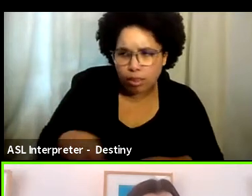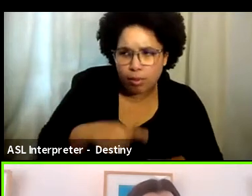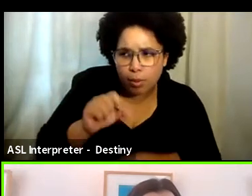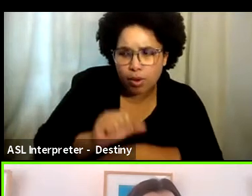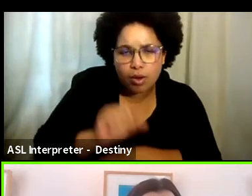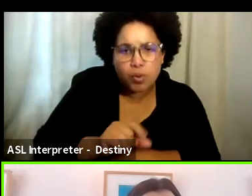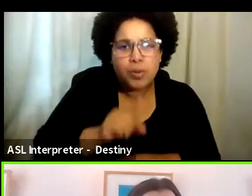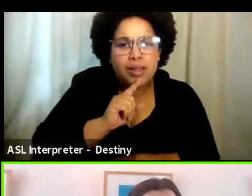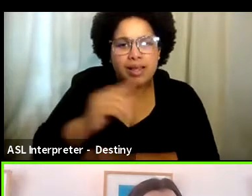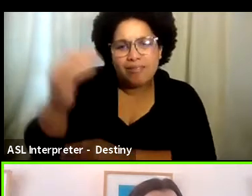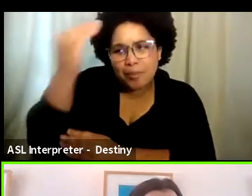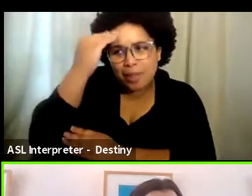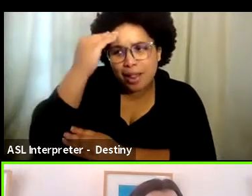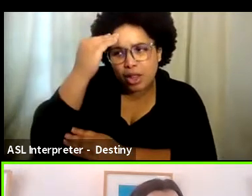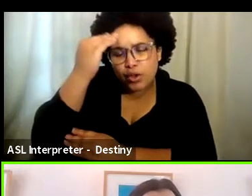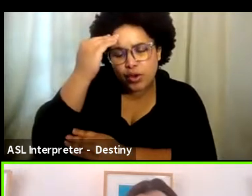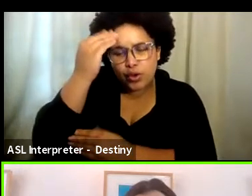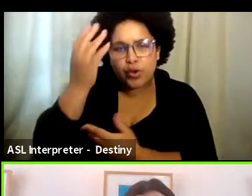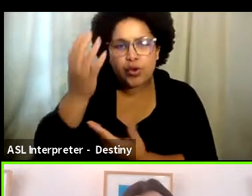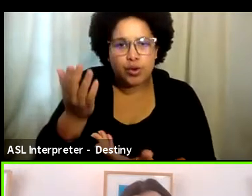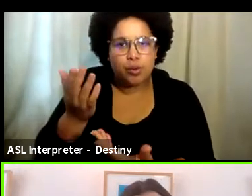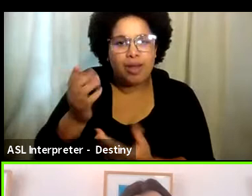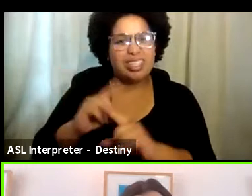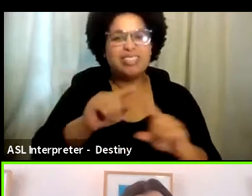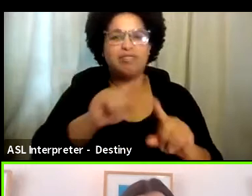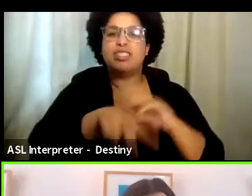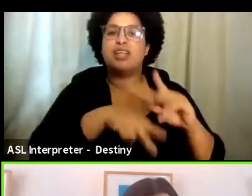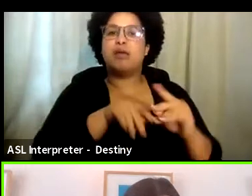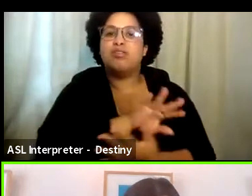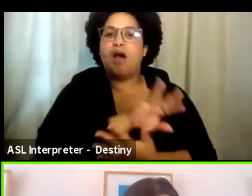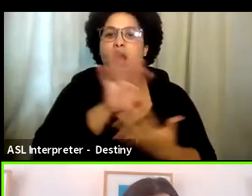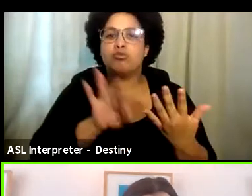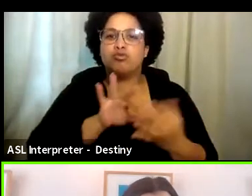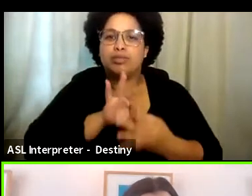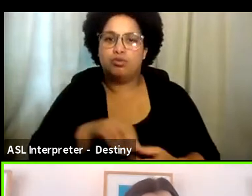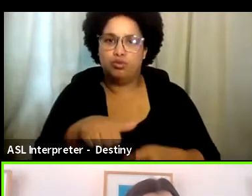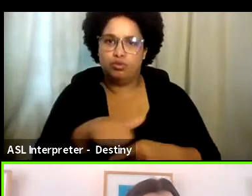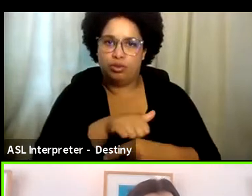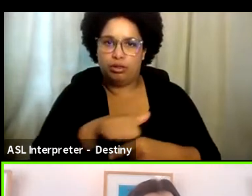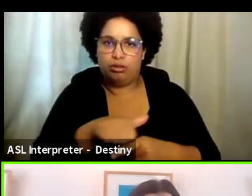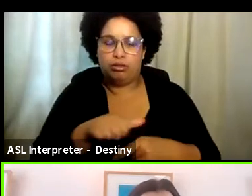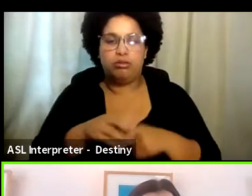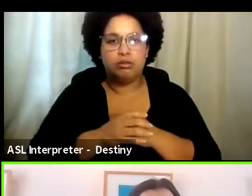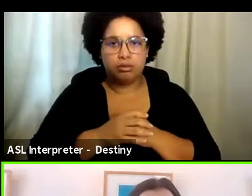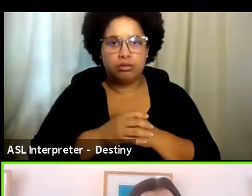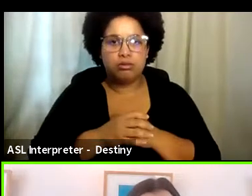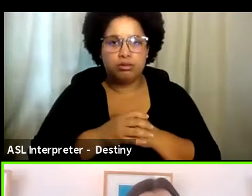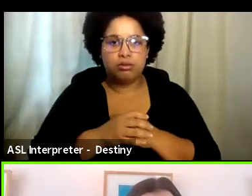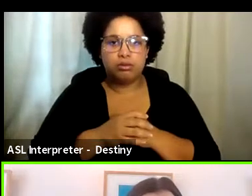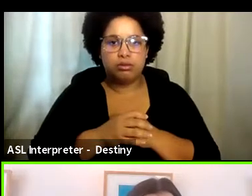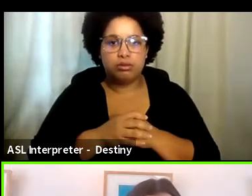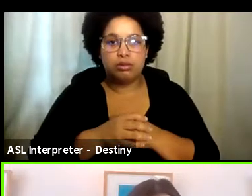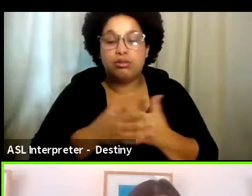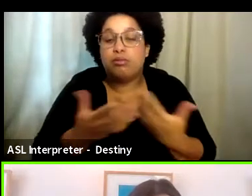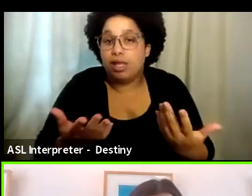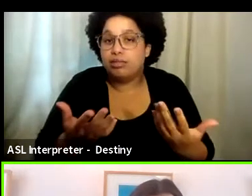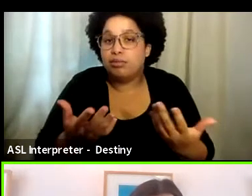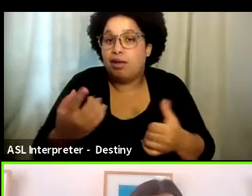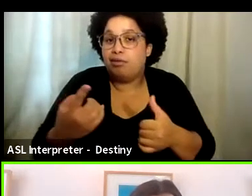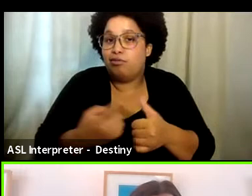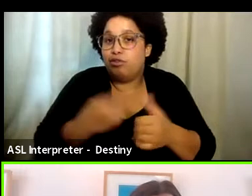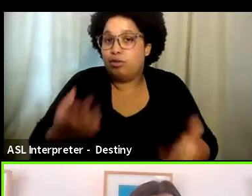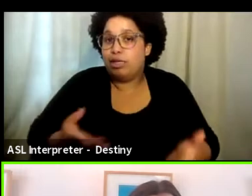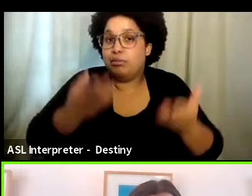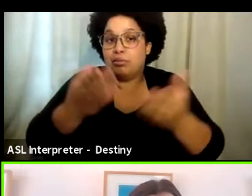really familiar with, um, the different training options out there. Um, and that's probably where I would recommend starting.